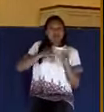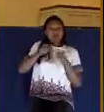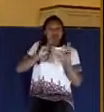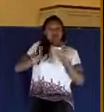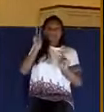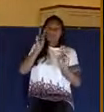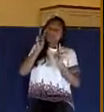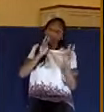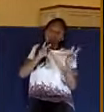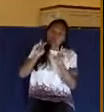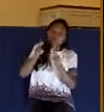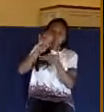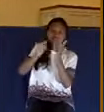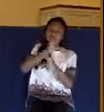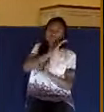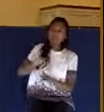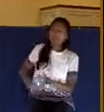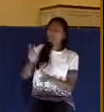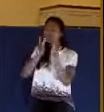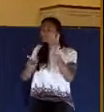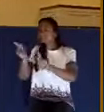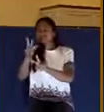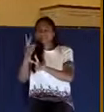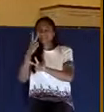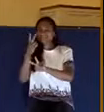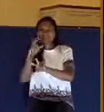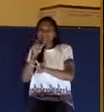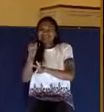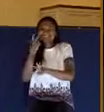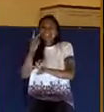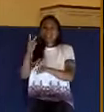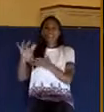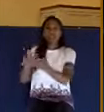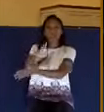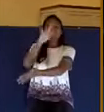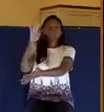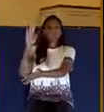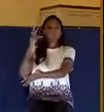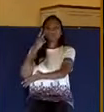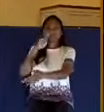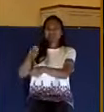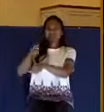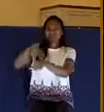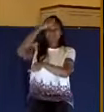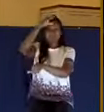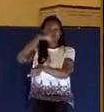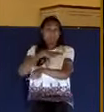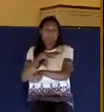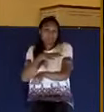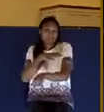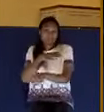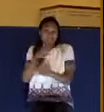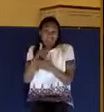when they saw Jesus? They saw a plain, ordinary person. They saw an average man. They saw a person who was poor,